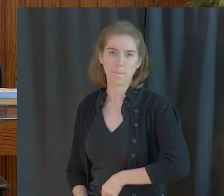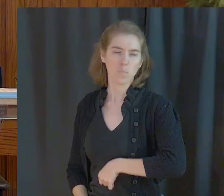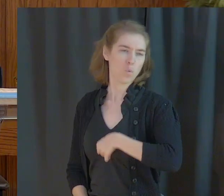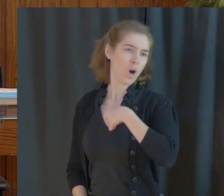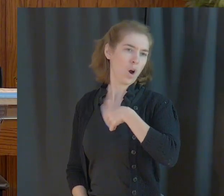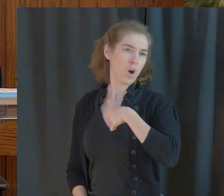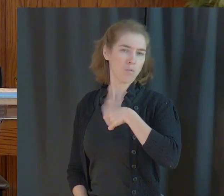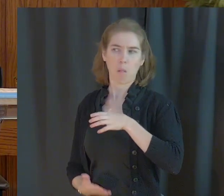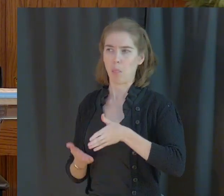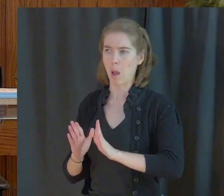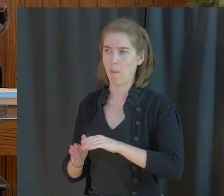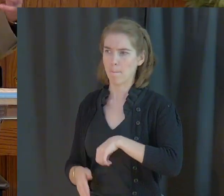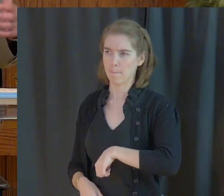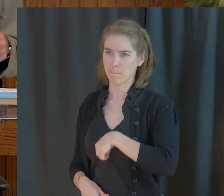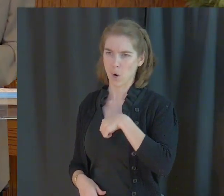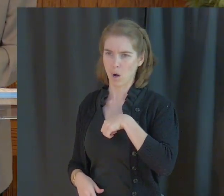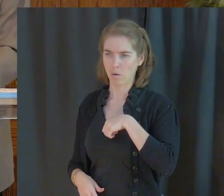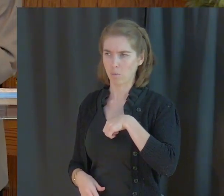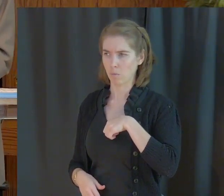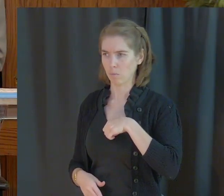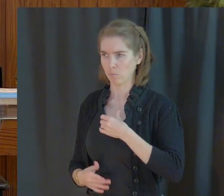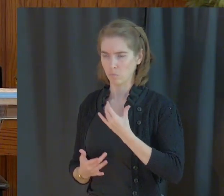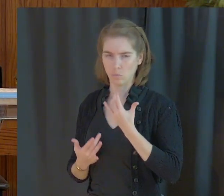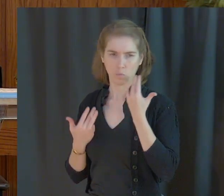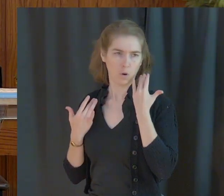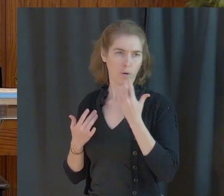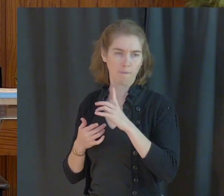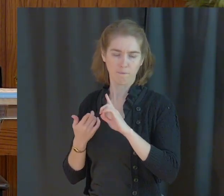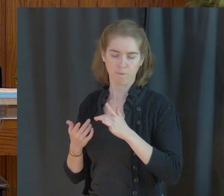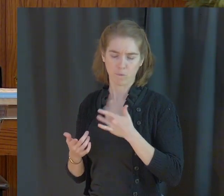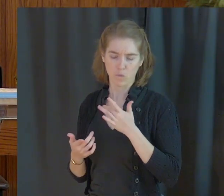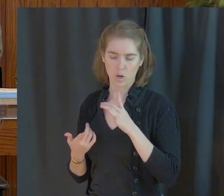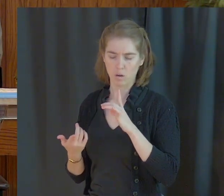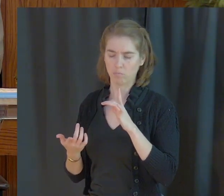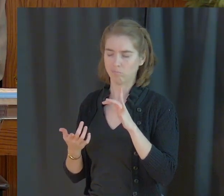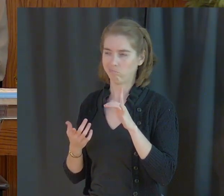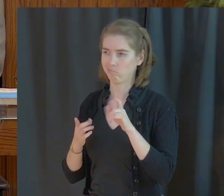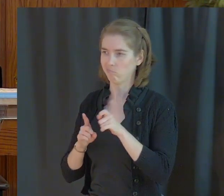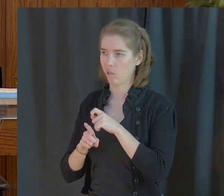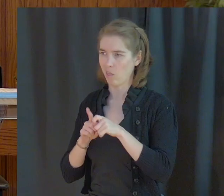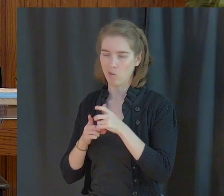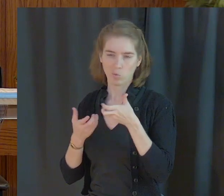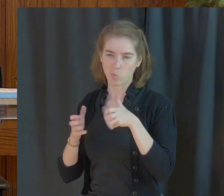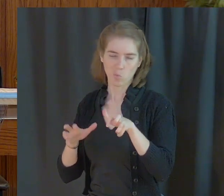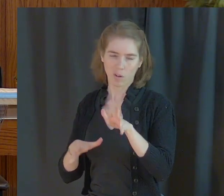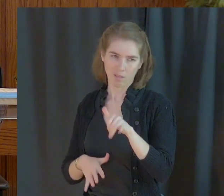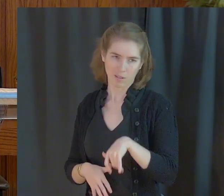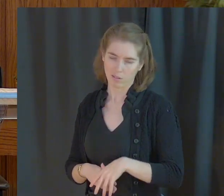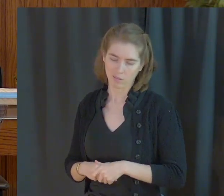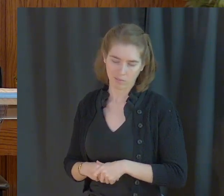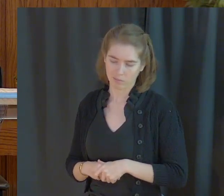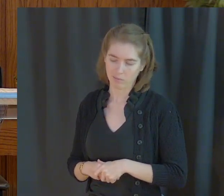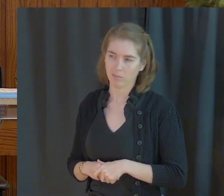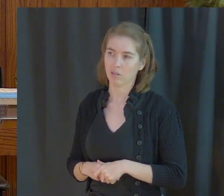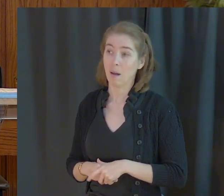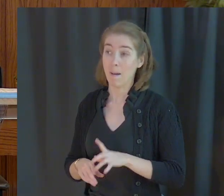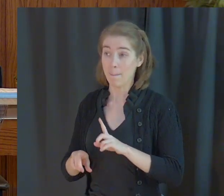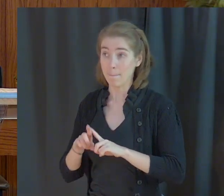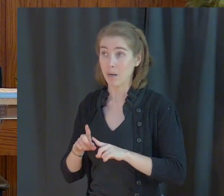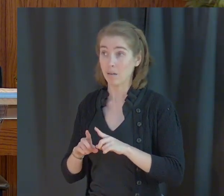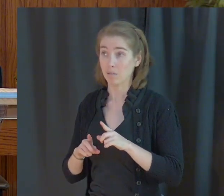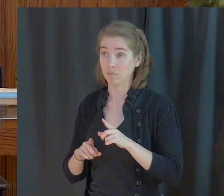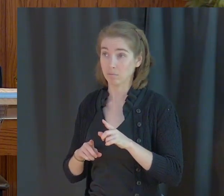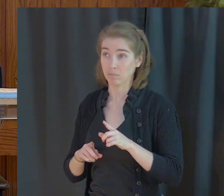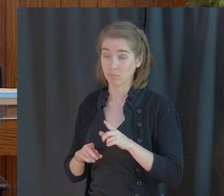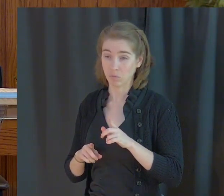and let pride overtake our lives when we feel persecution no we never want that to happen but we are there